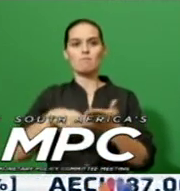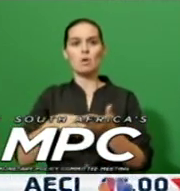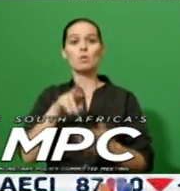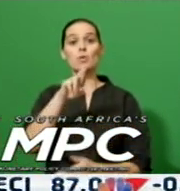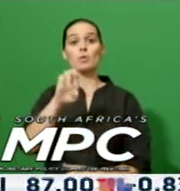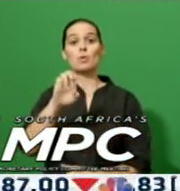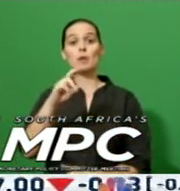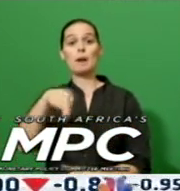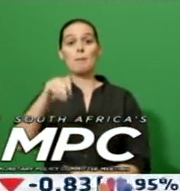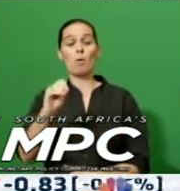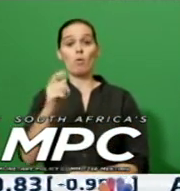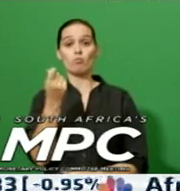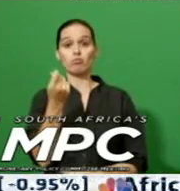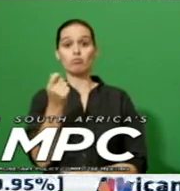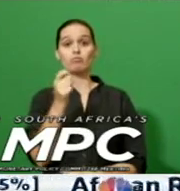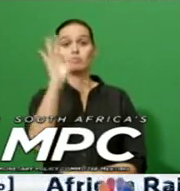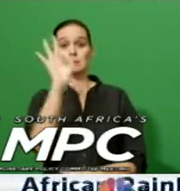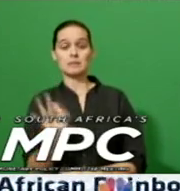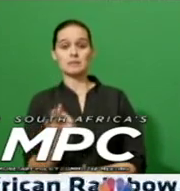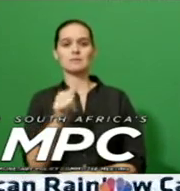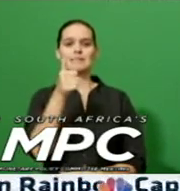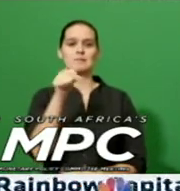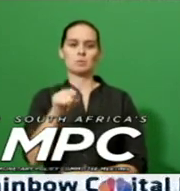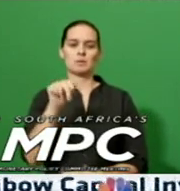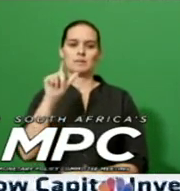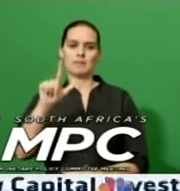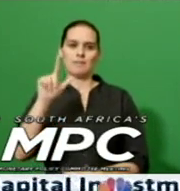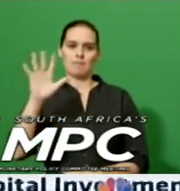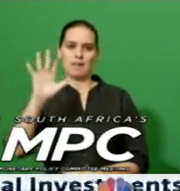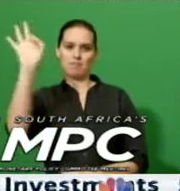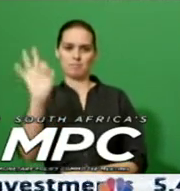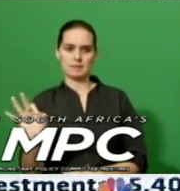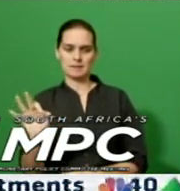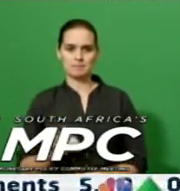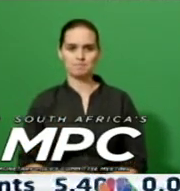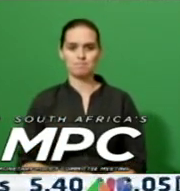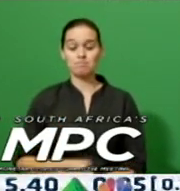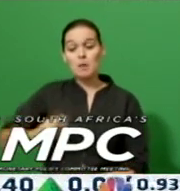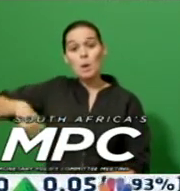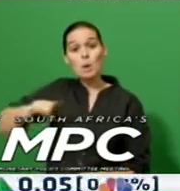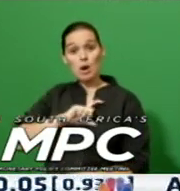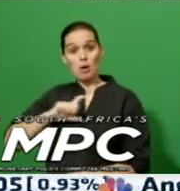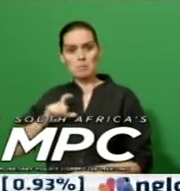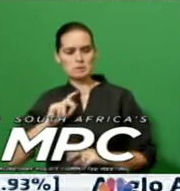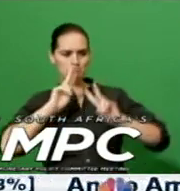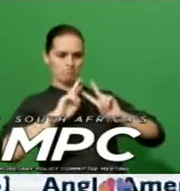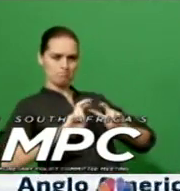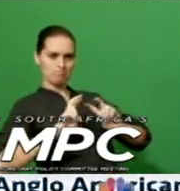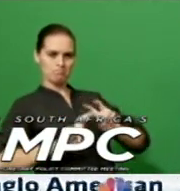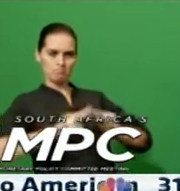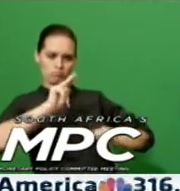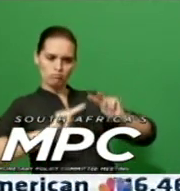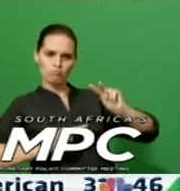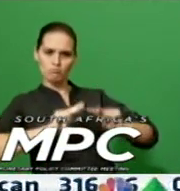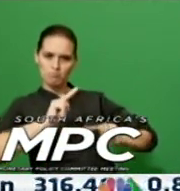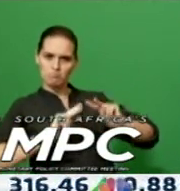at 6.75%. The Committee continues to assess the stance of monetary policy